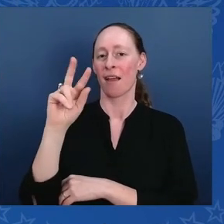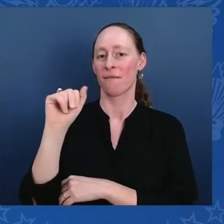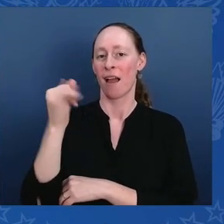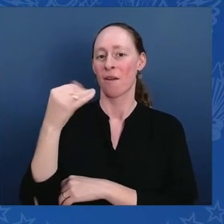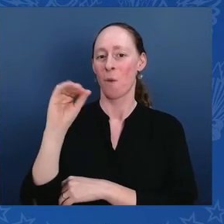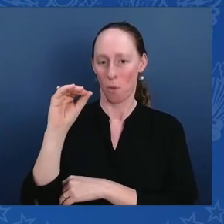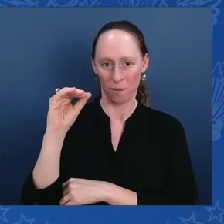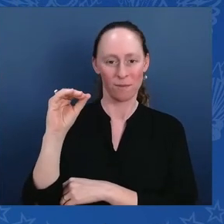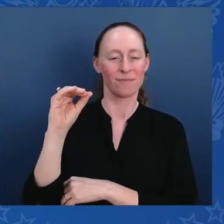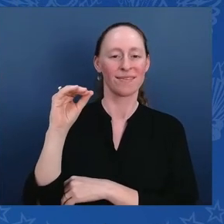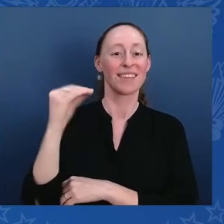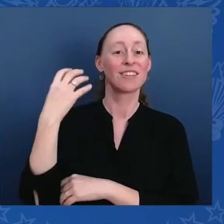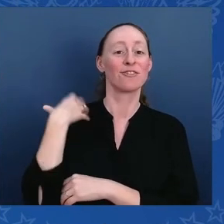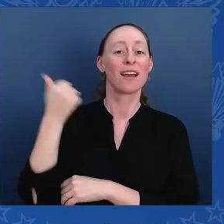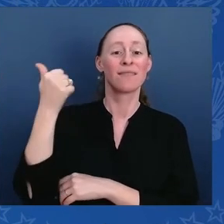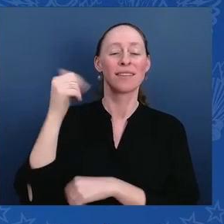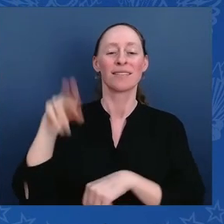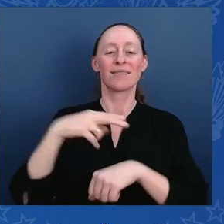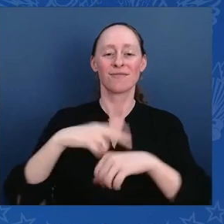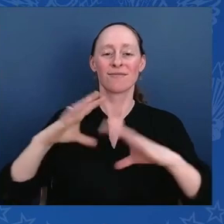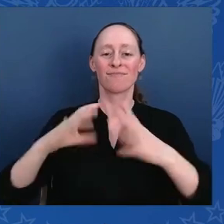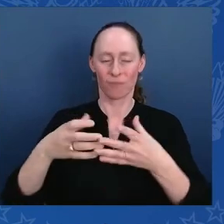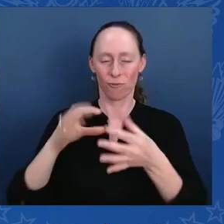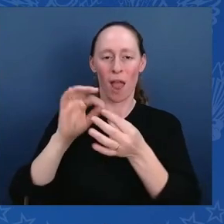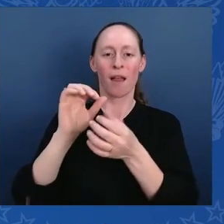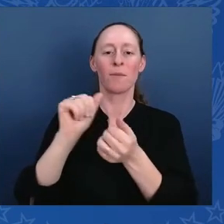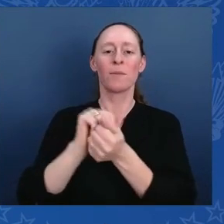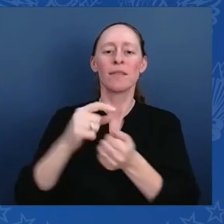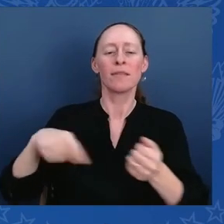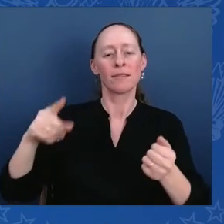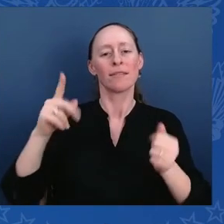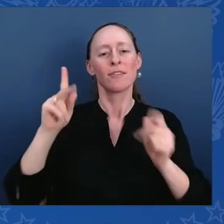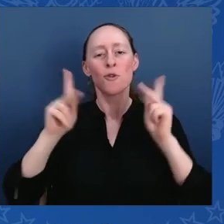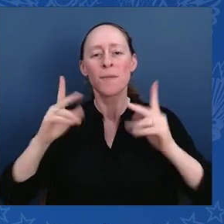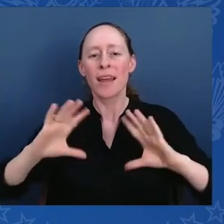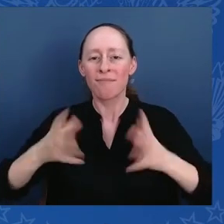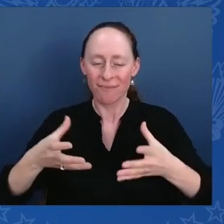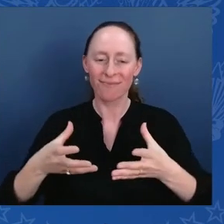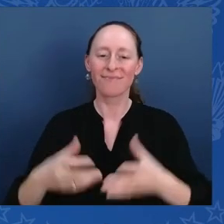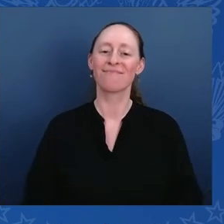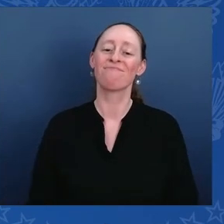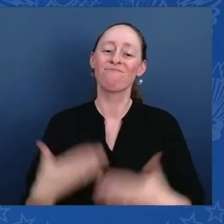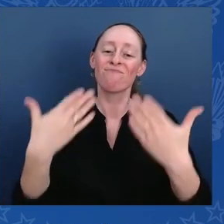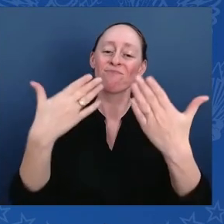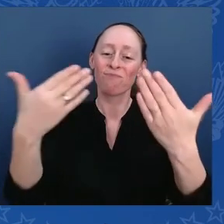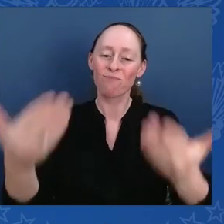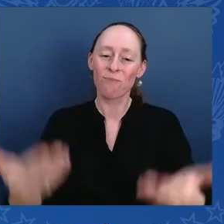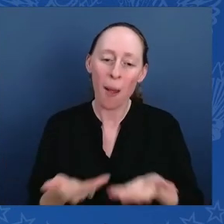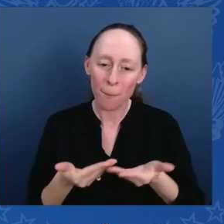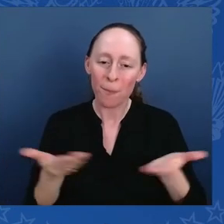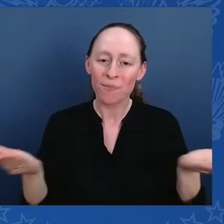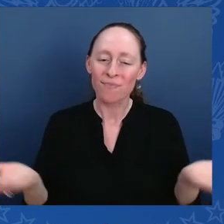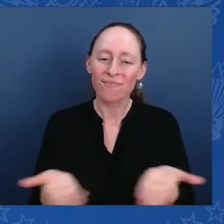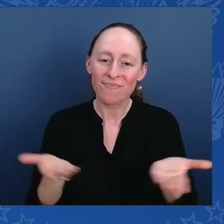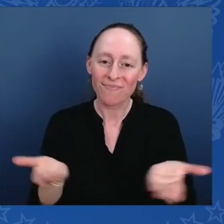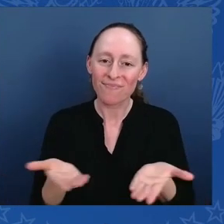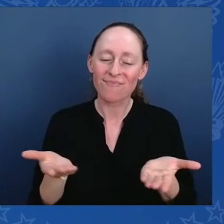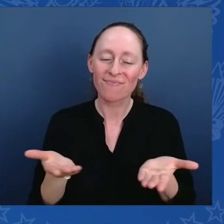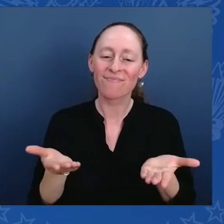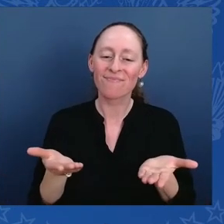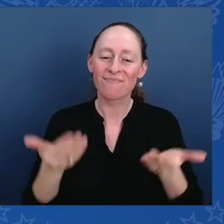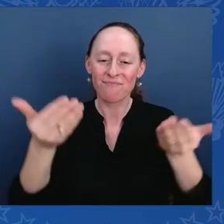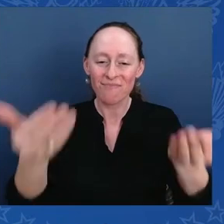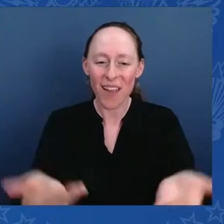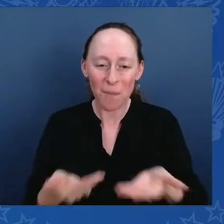say welcome and especially a warm welcome to all of our arts and humanities medalists. I want to first thank President Biden